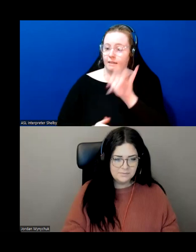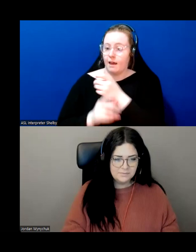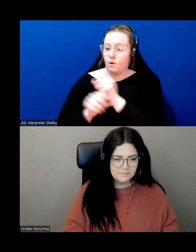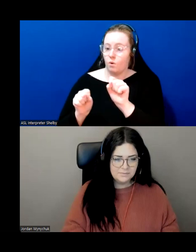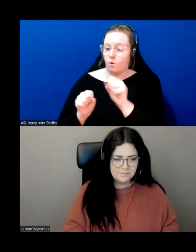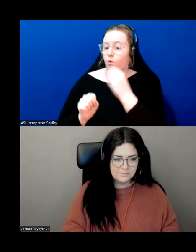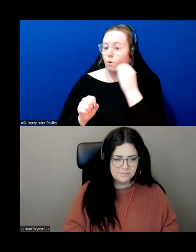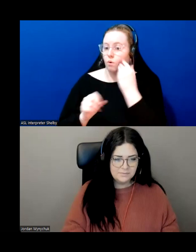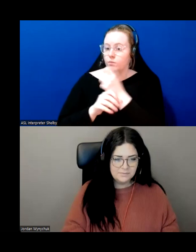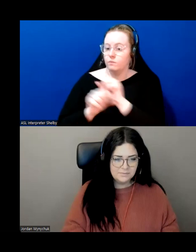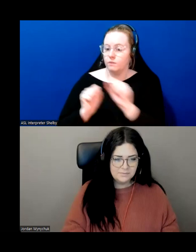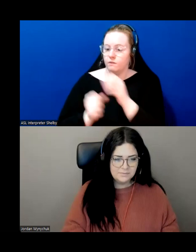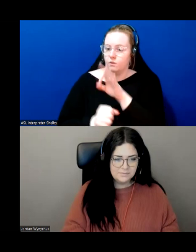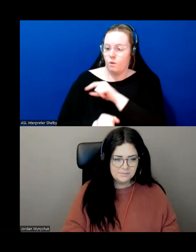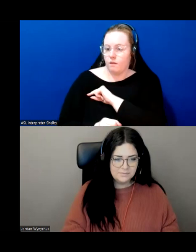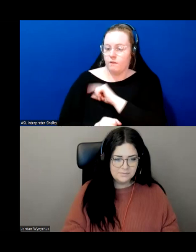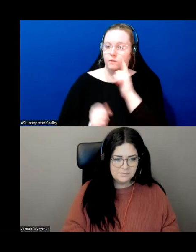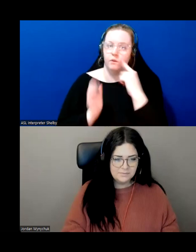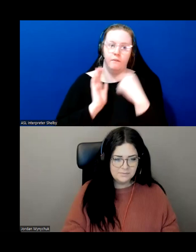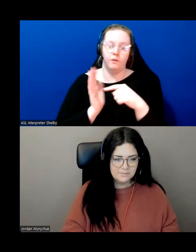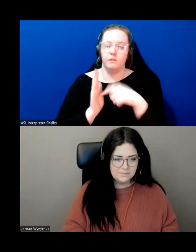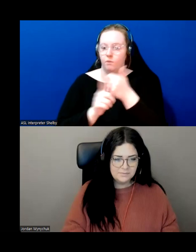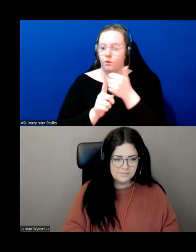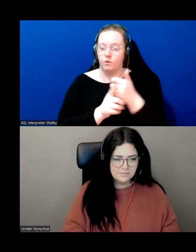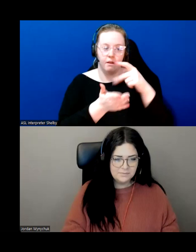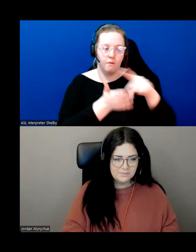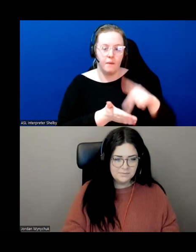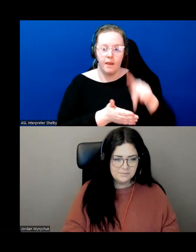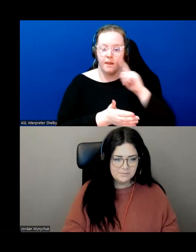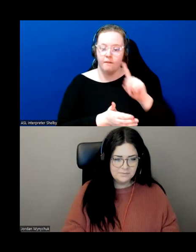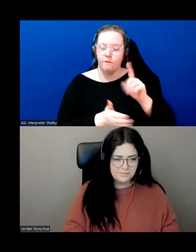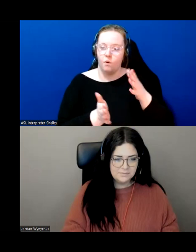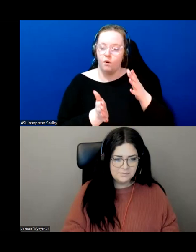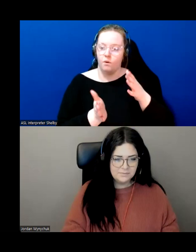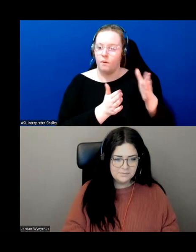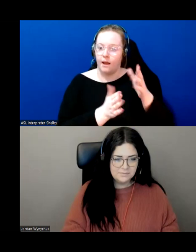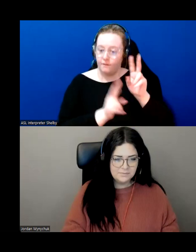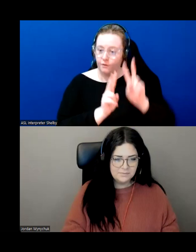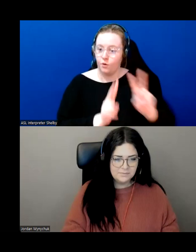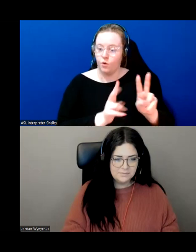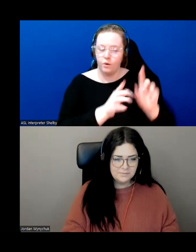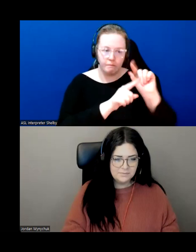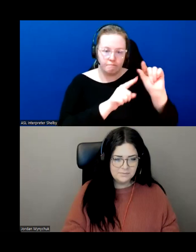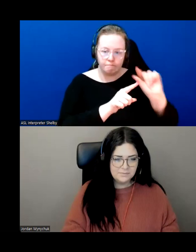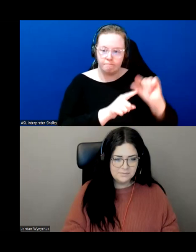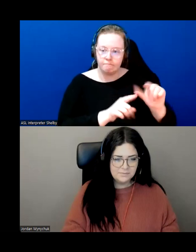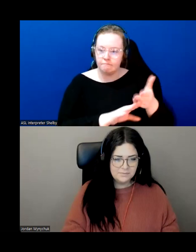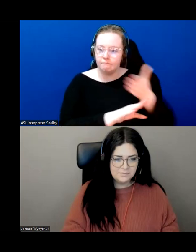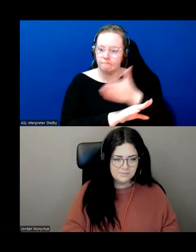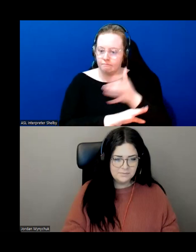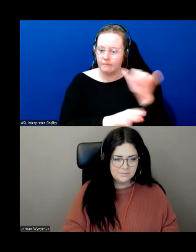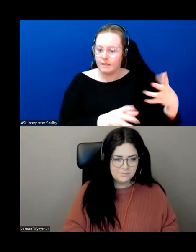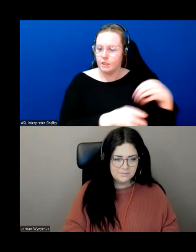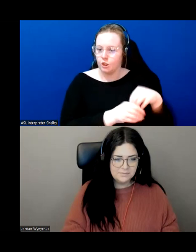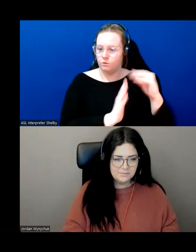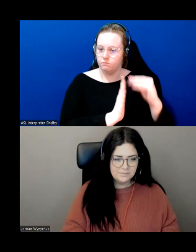you're paying for your pre-arranged funeral that's taken into consideration having a personal health button is also taken into consideration